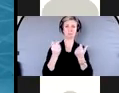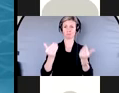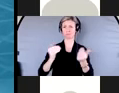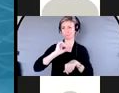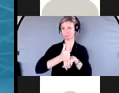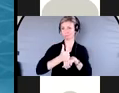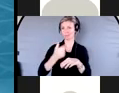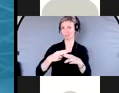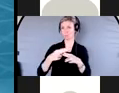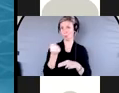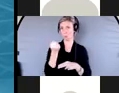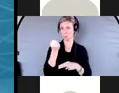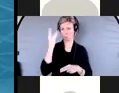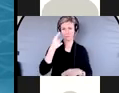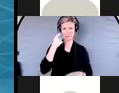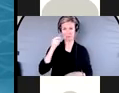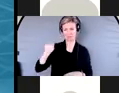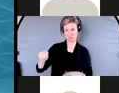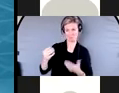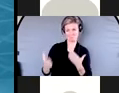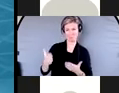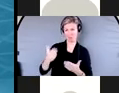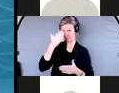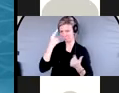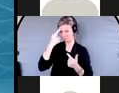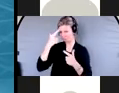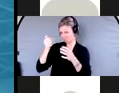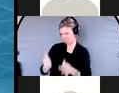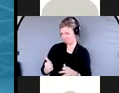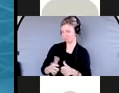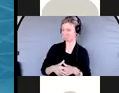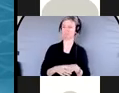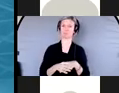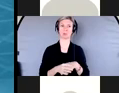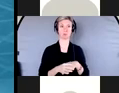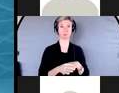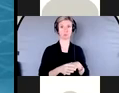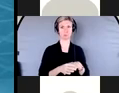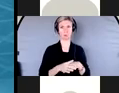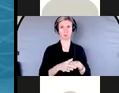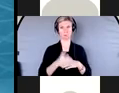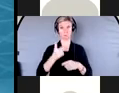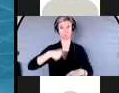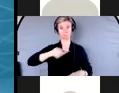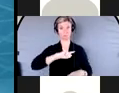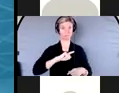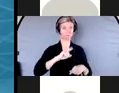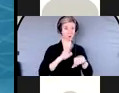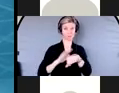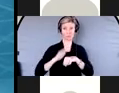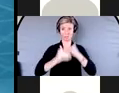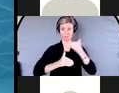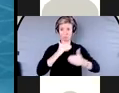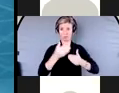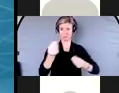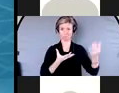or diminishment of capacity. And during our public consultation process, we heard some unfortunate examples of real